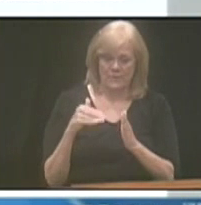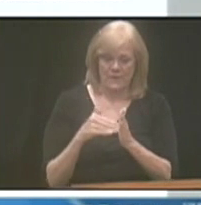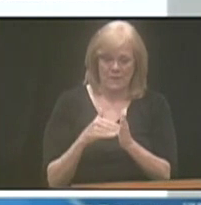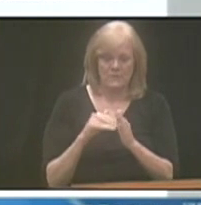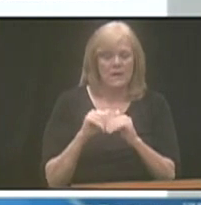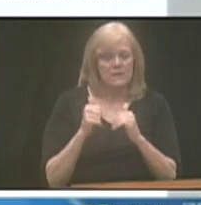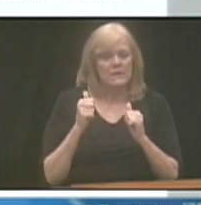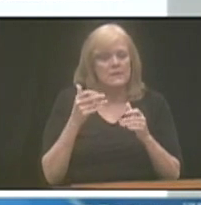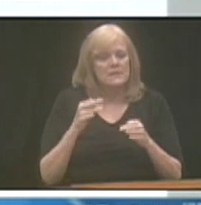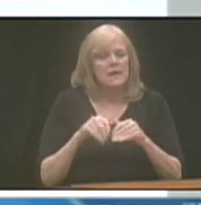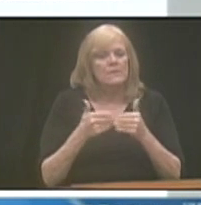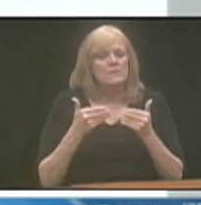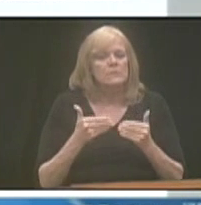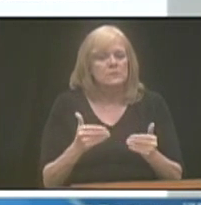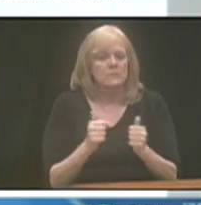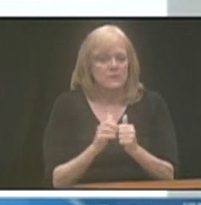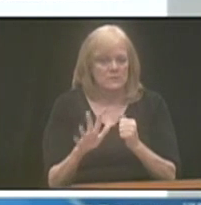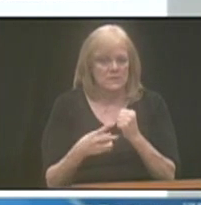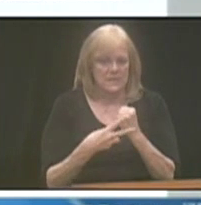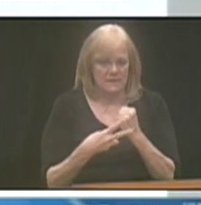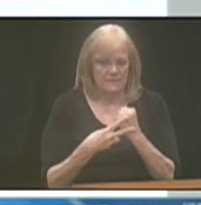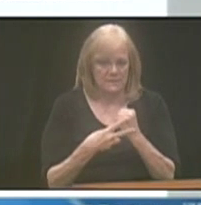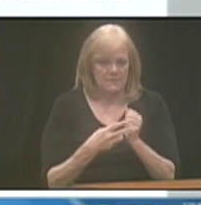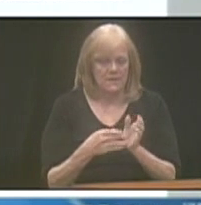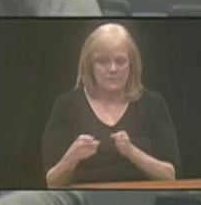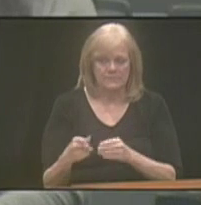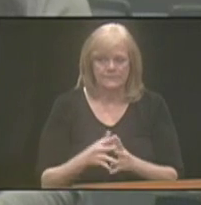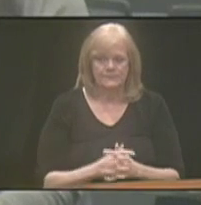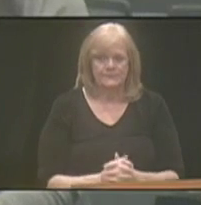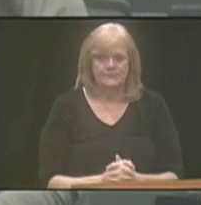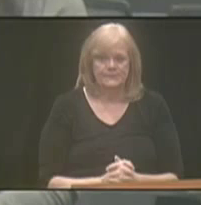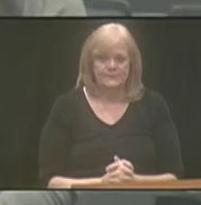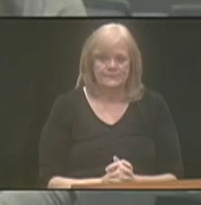decide how they're going to proceed with their savings plans.